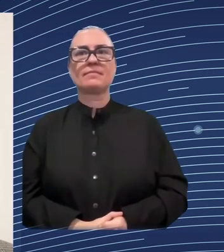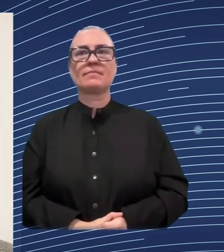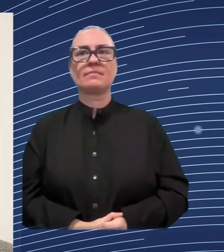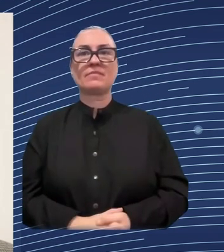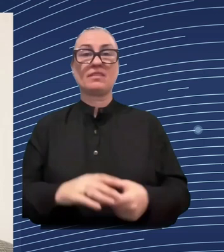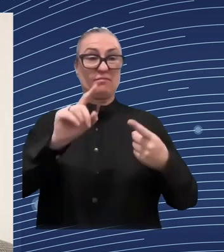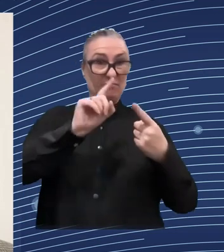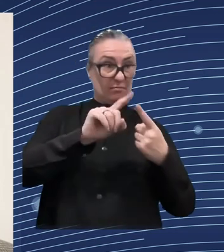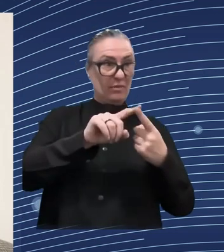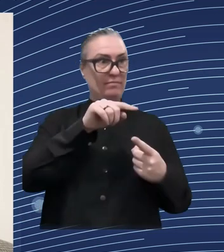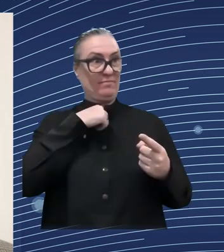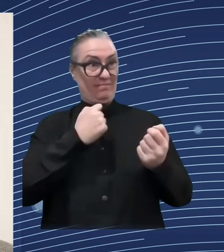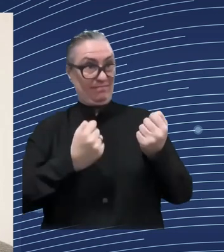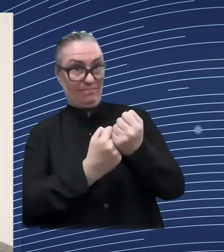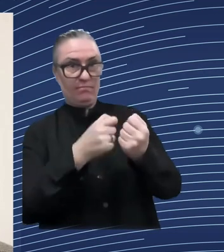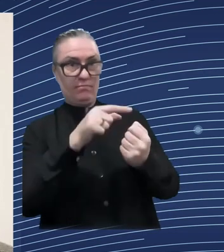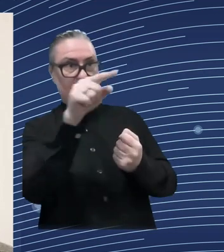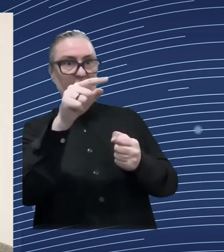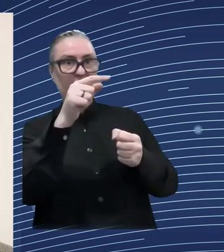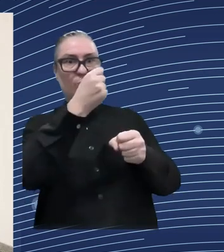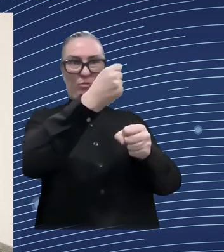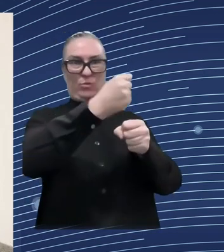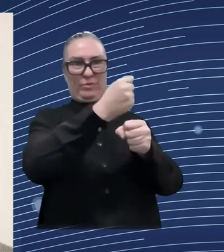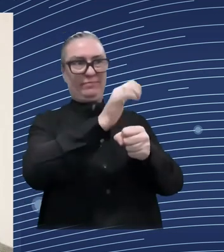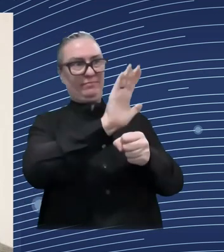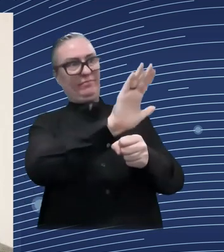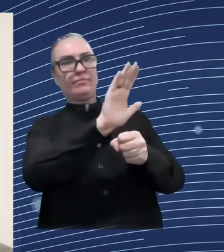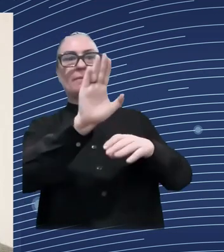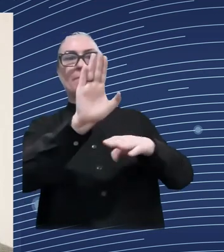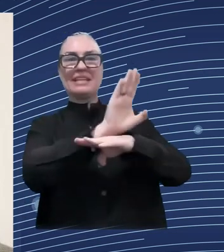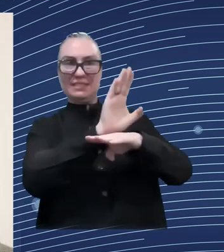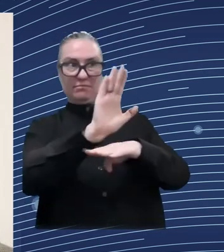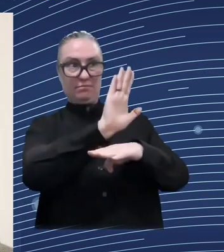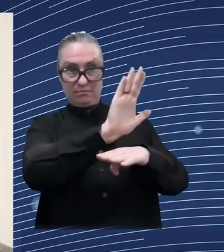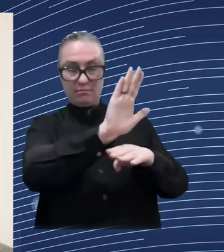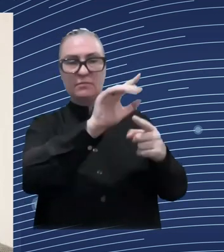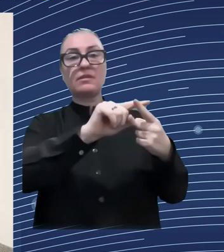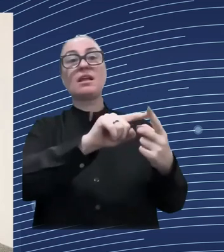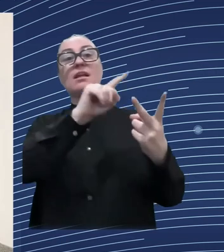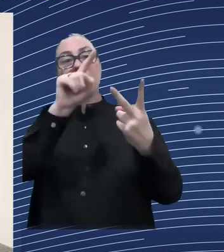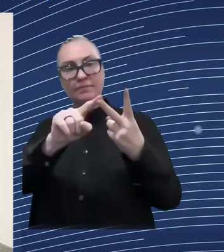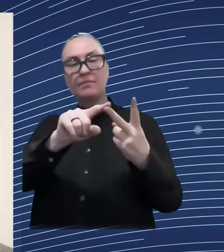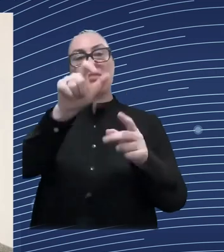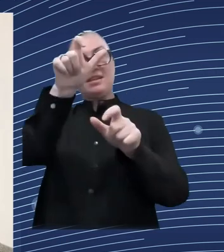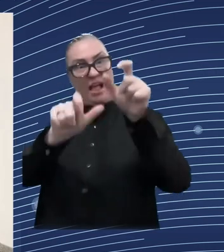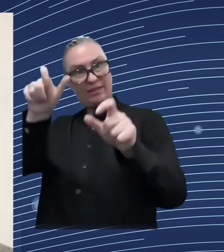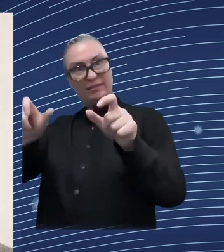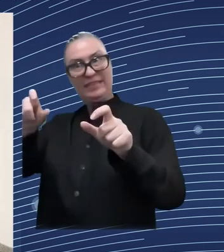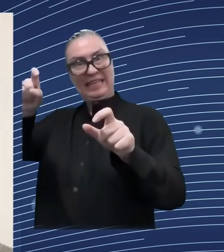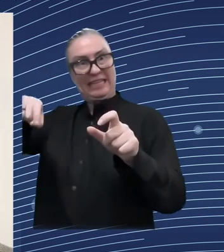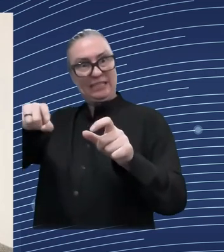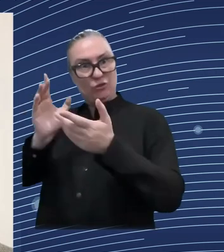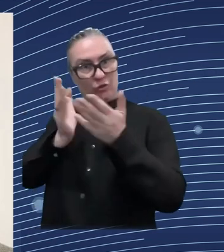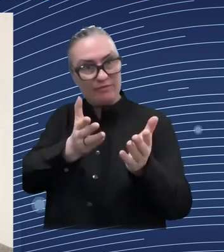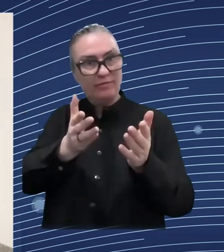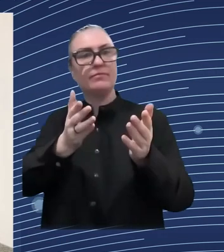reforms doing um an analysis of the skills gaps the skills needed across the economy um and